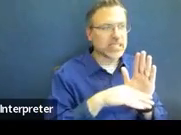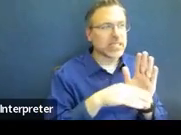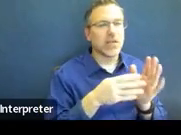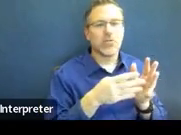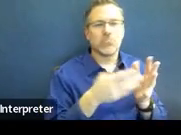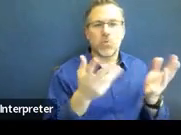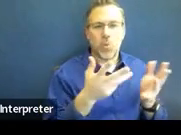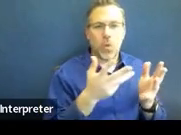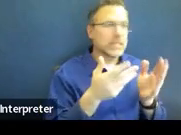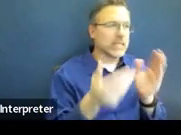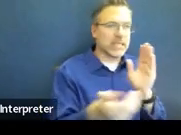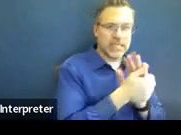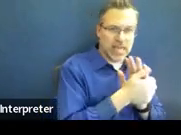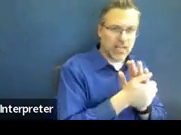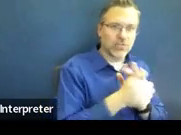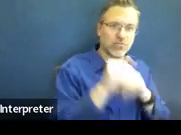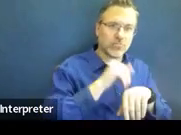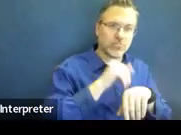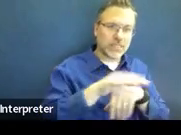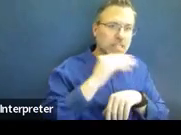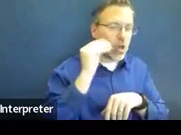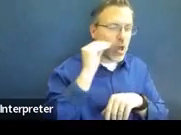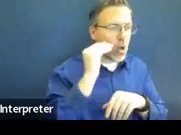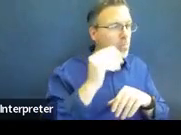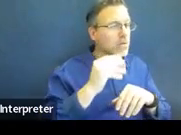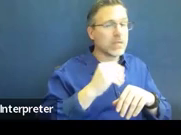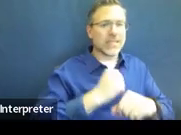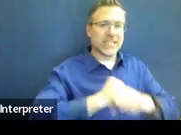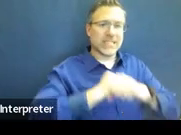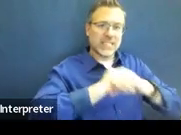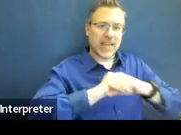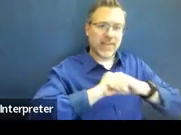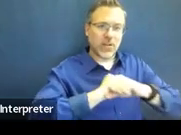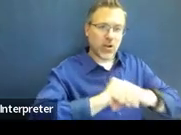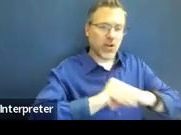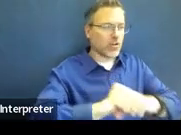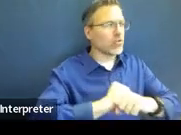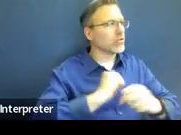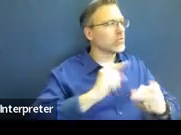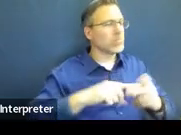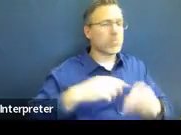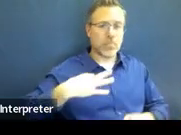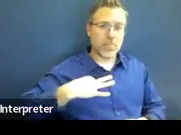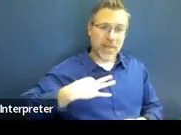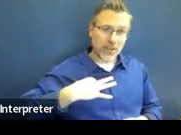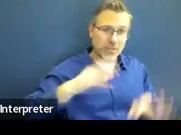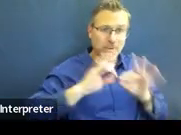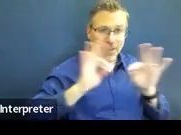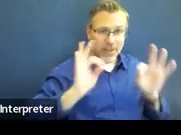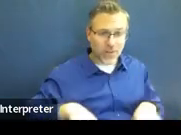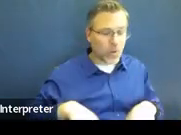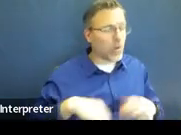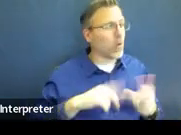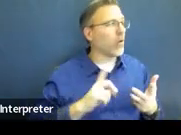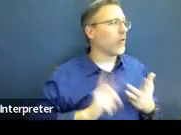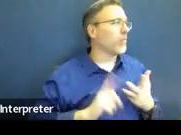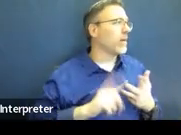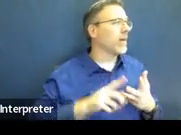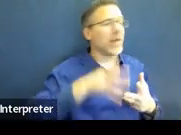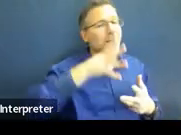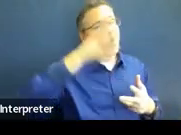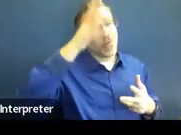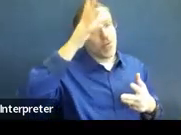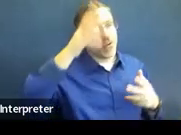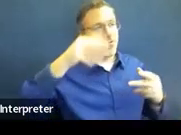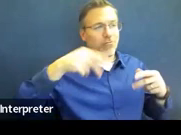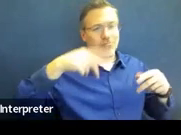that written notice, procedural safeguards, those eligibility forms, parental consent to evaluate, things like that.